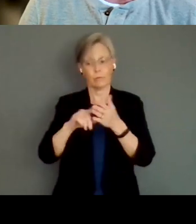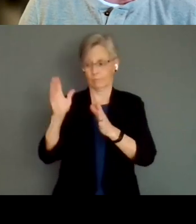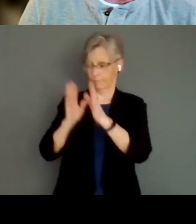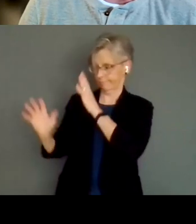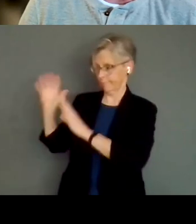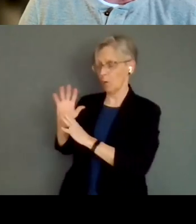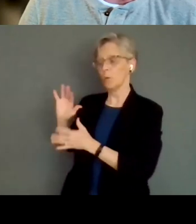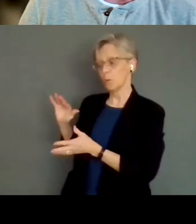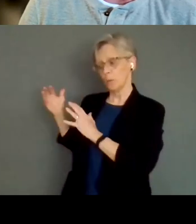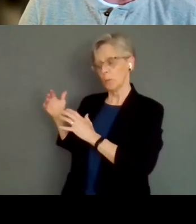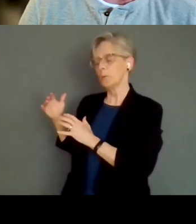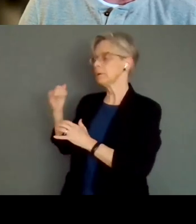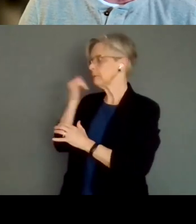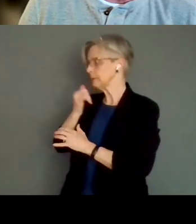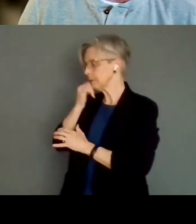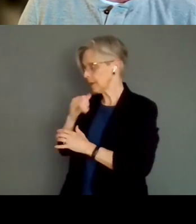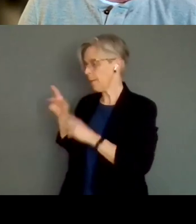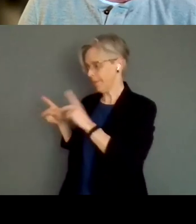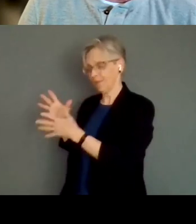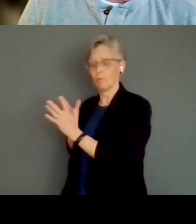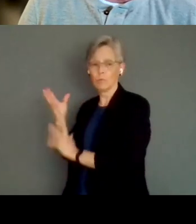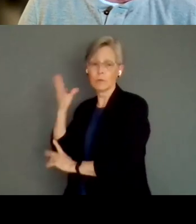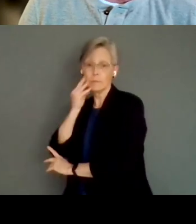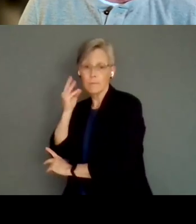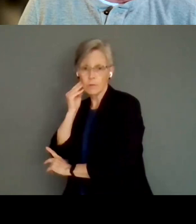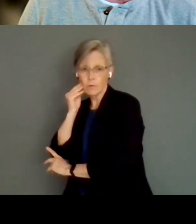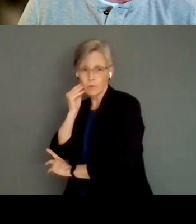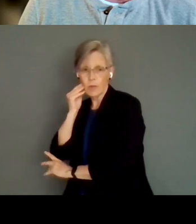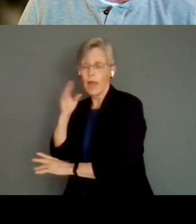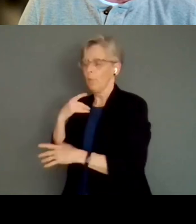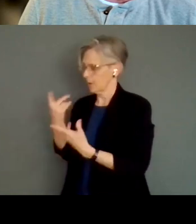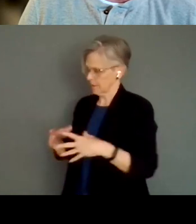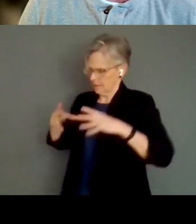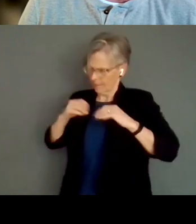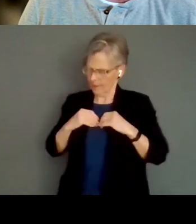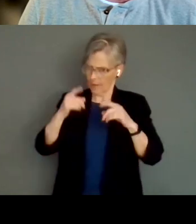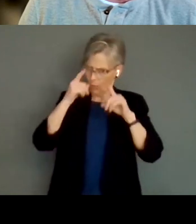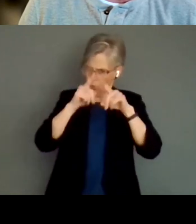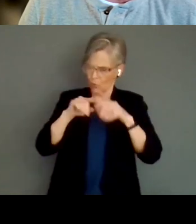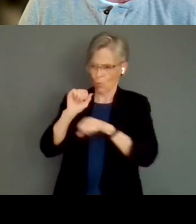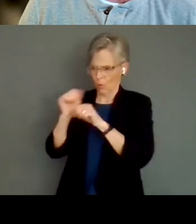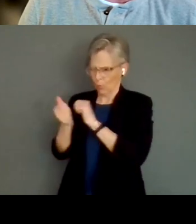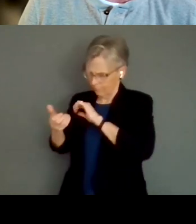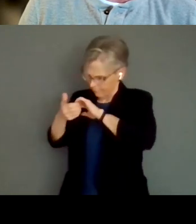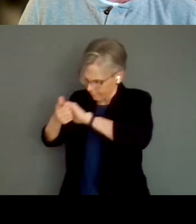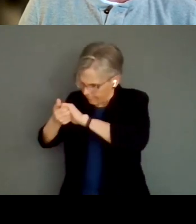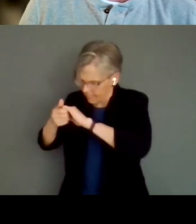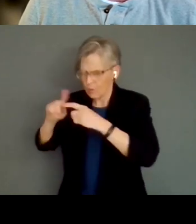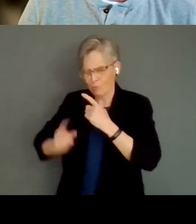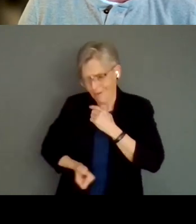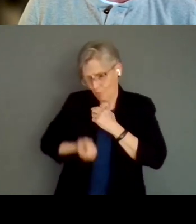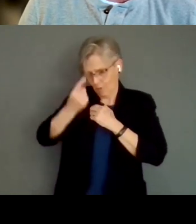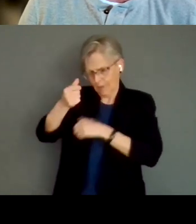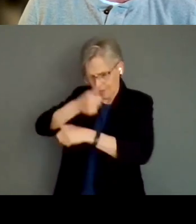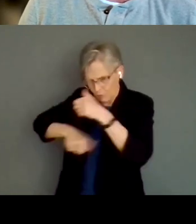harms experienced by people and embrace a mandate to work with them in fostering greater understanding